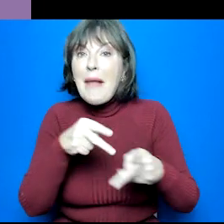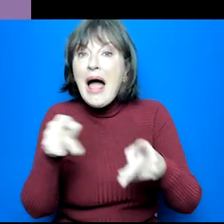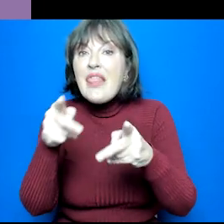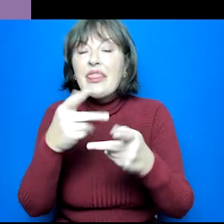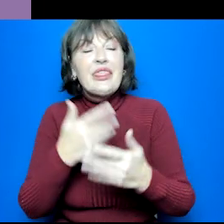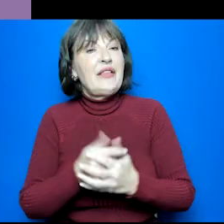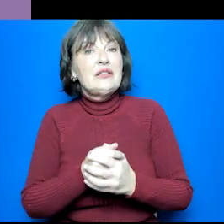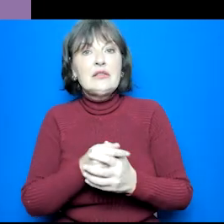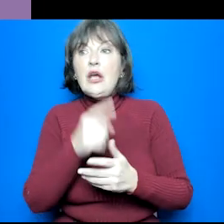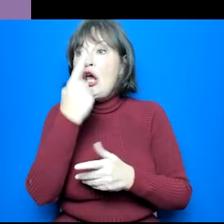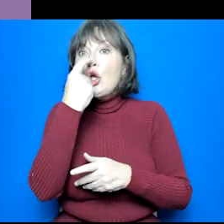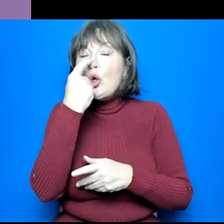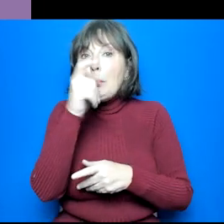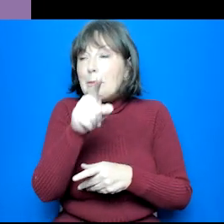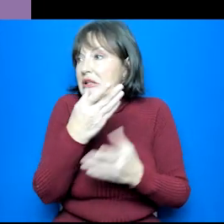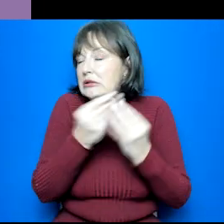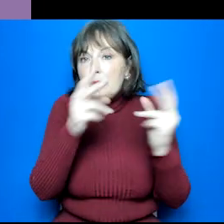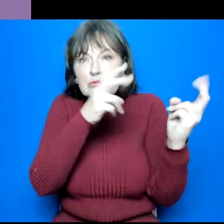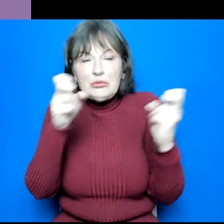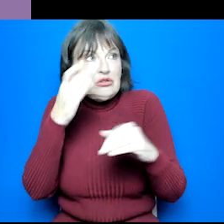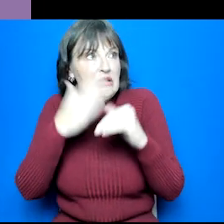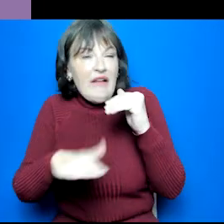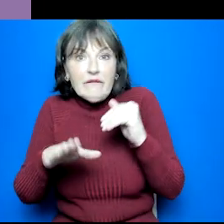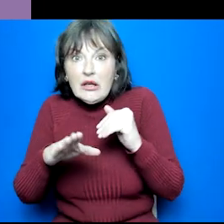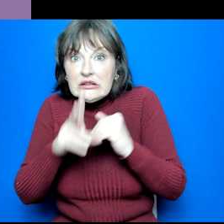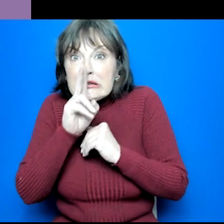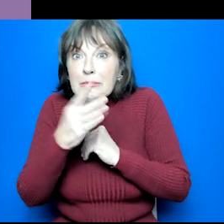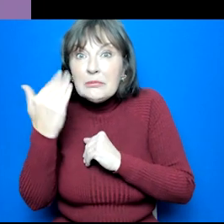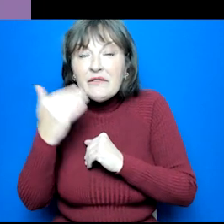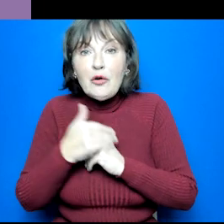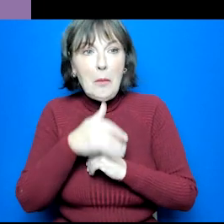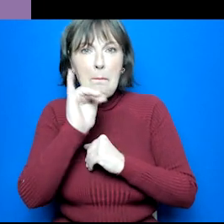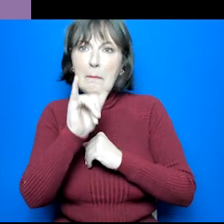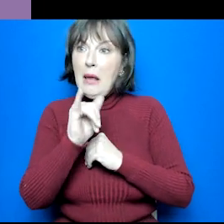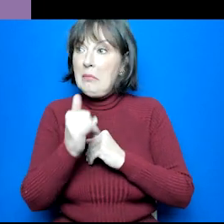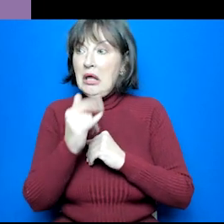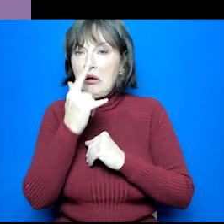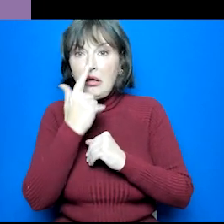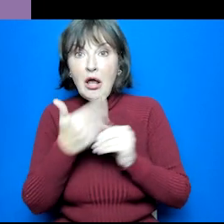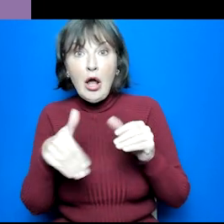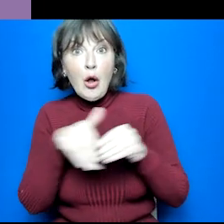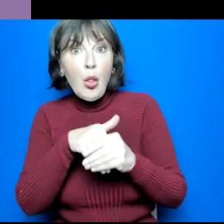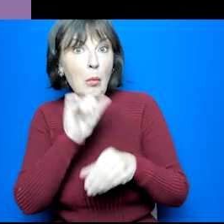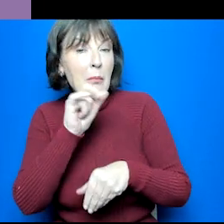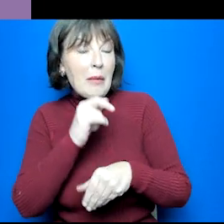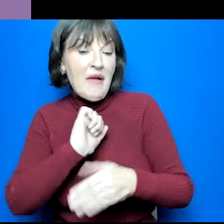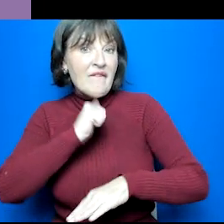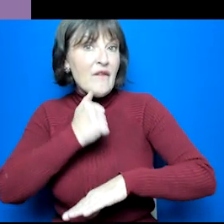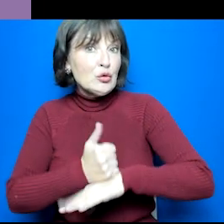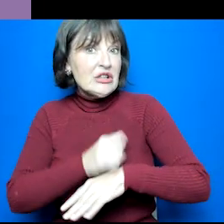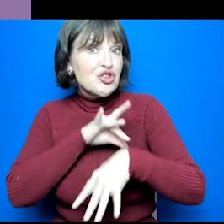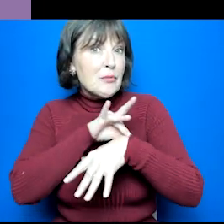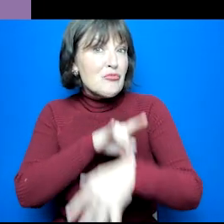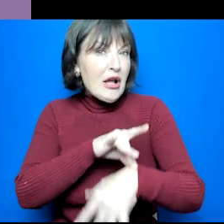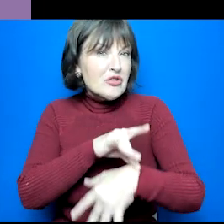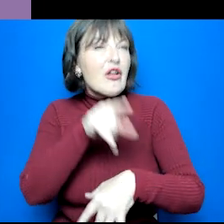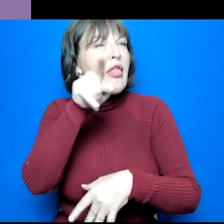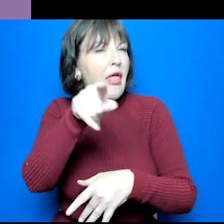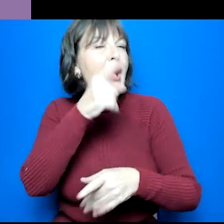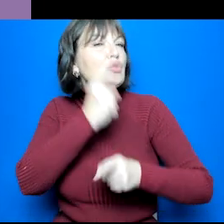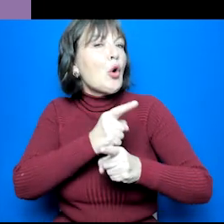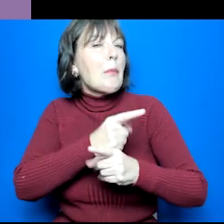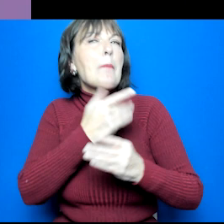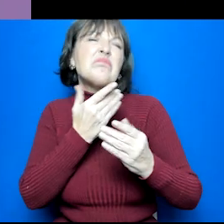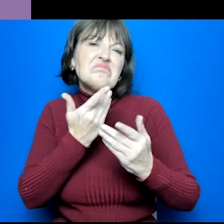and options including foundation apprenticeships. This is something that your young person will look at in more detail in fourth year. Careers advisors and